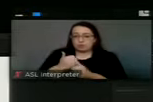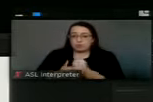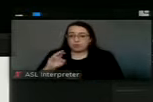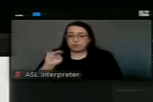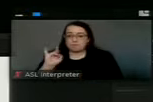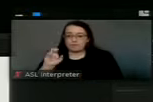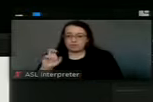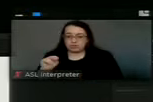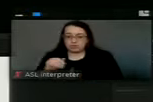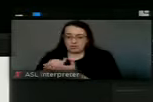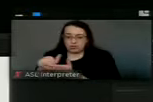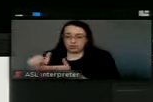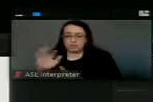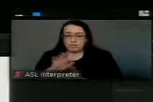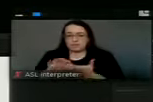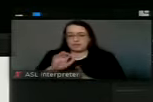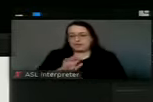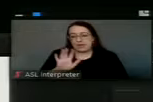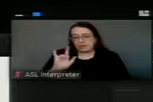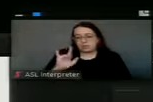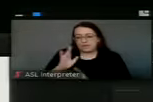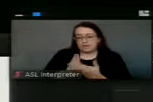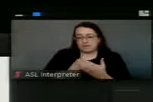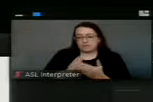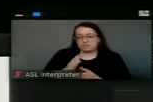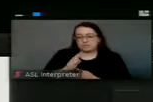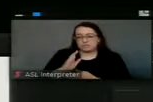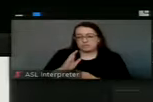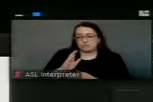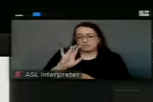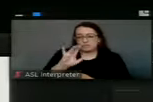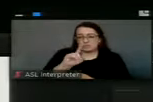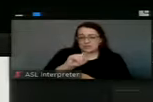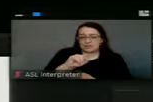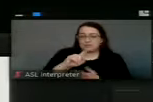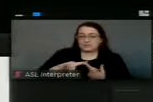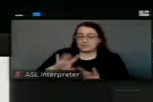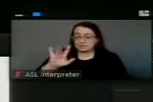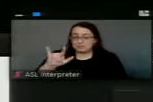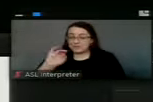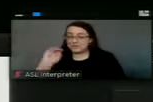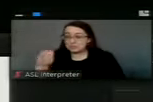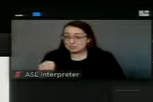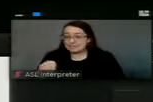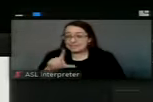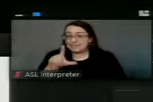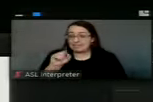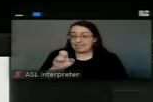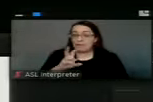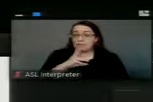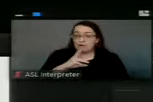We're blending about 25 parts to 20, I mean, 20 to 25% lake water.